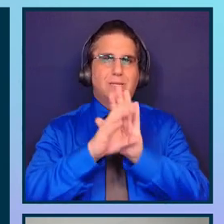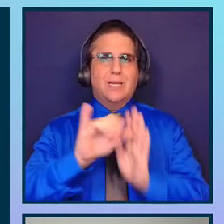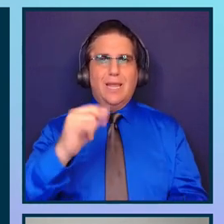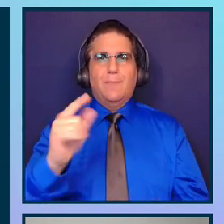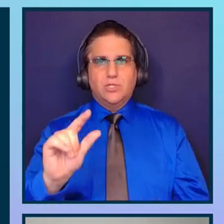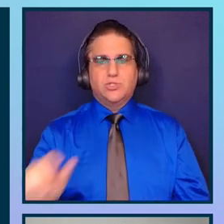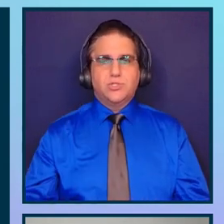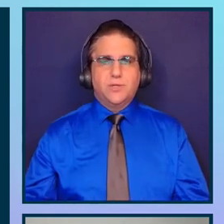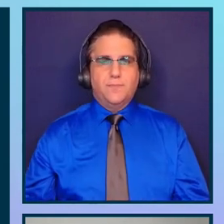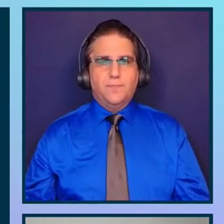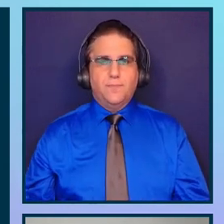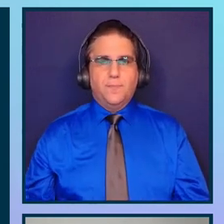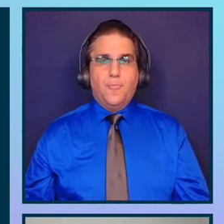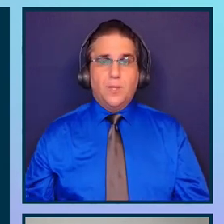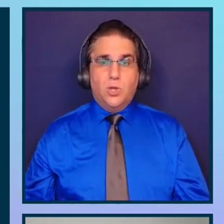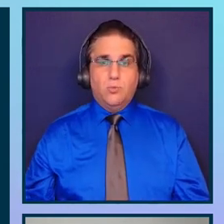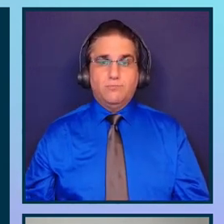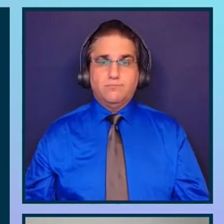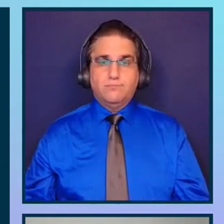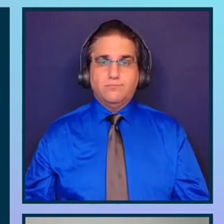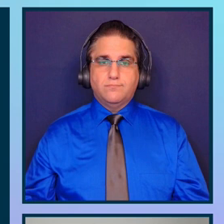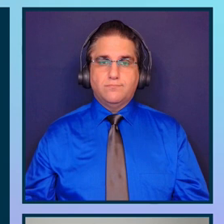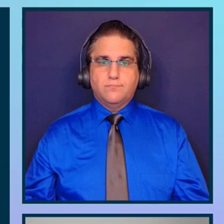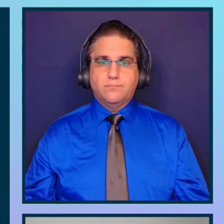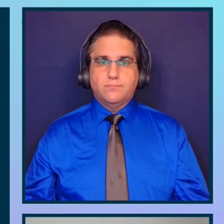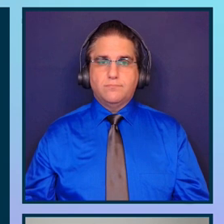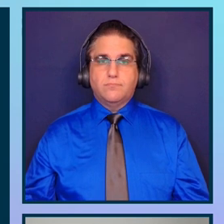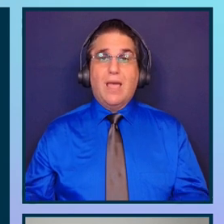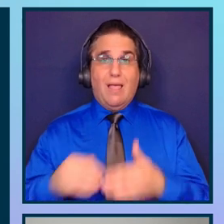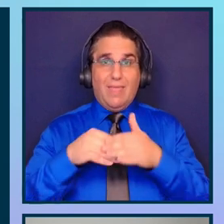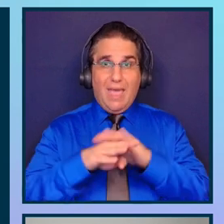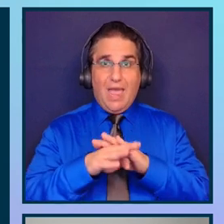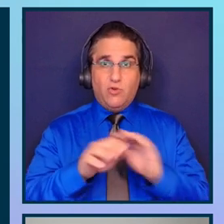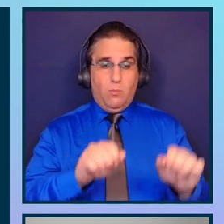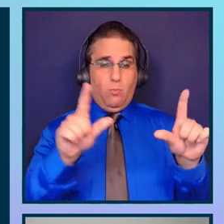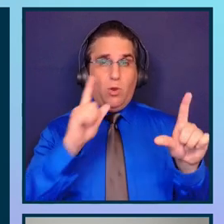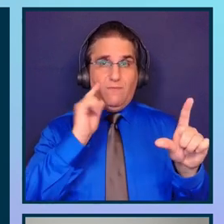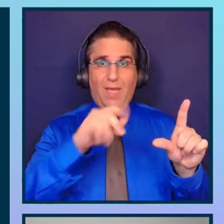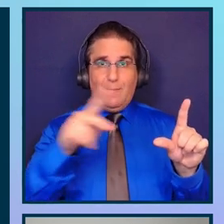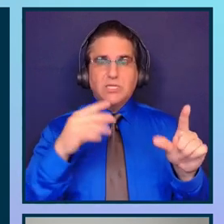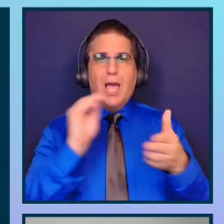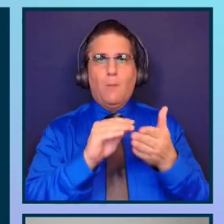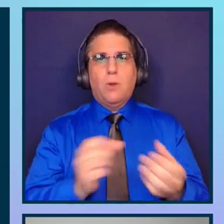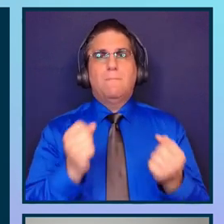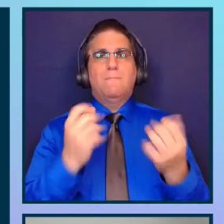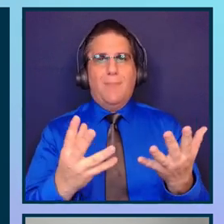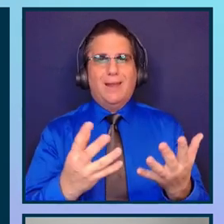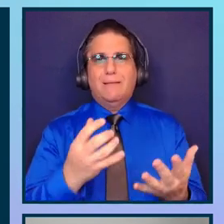And in the entry point of the application, I put a lot of accessibility errors. So let's see if we can find it.